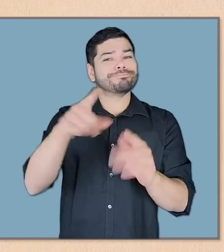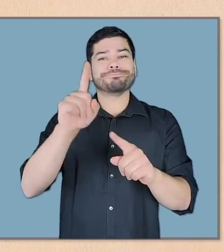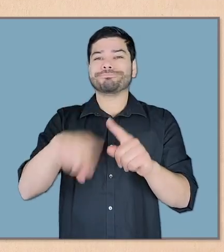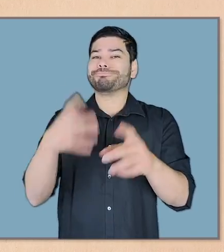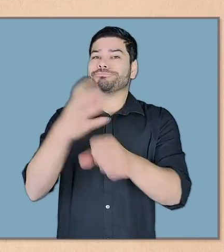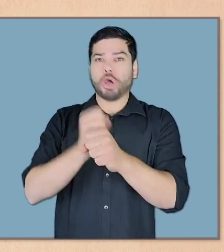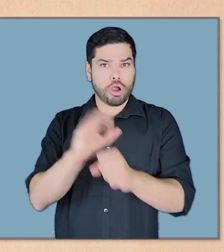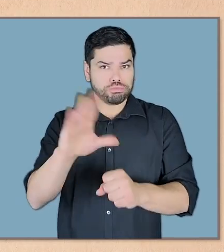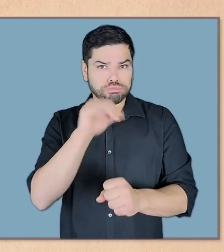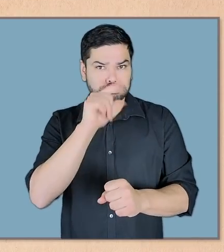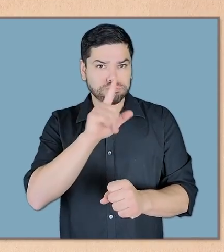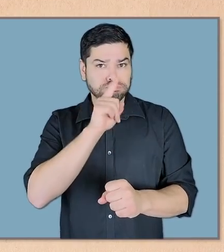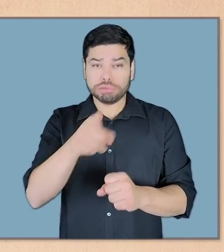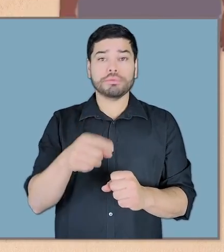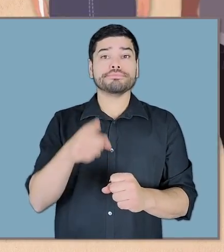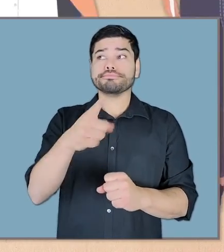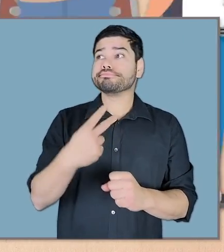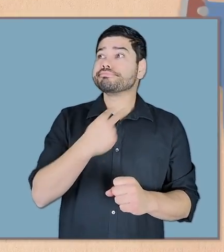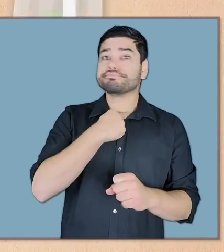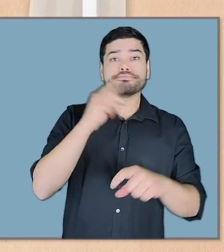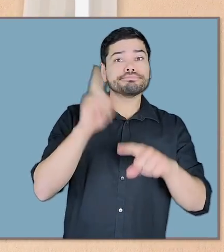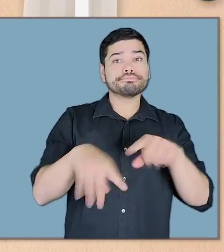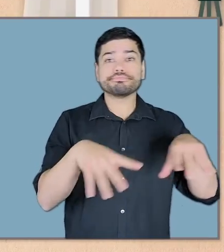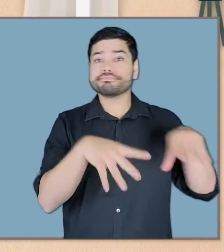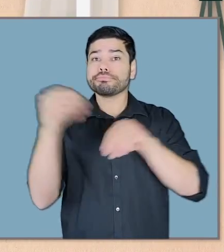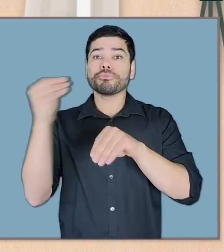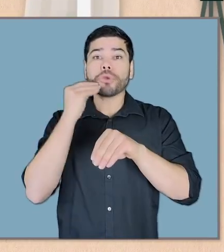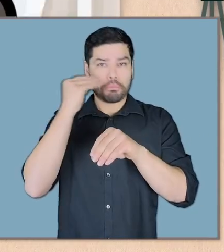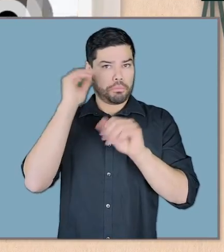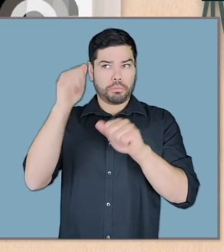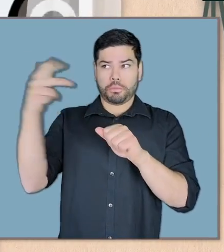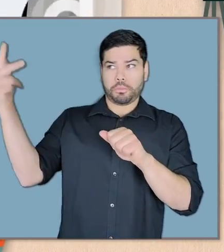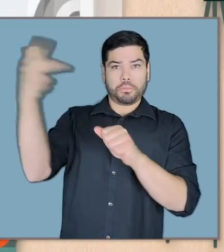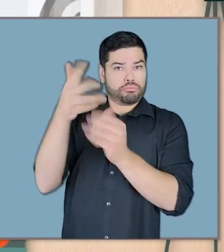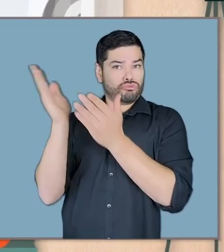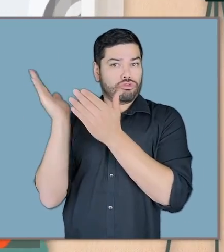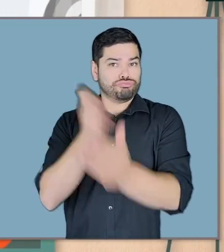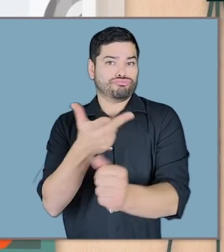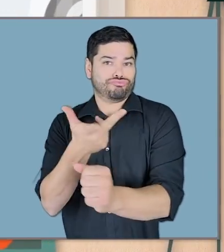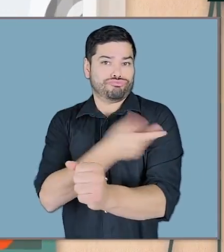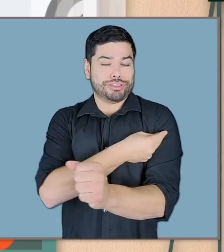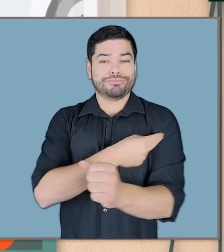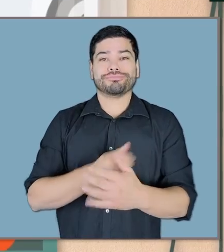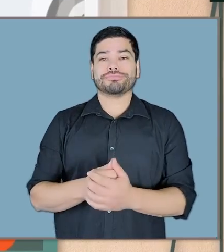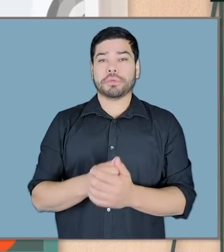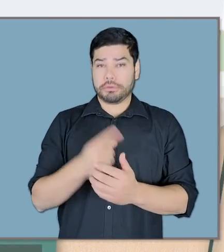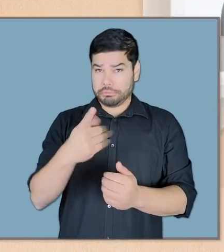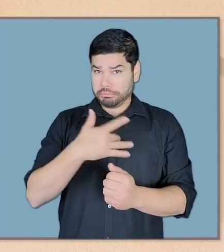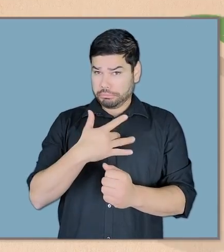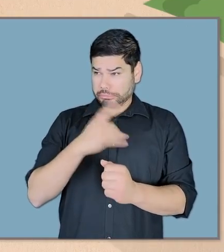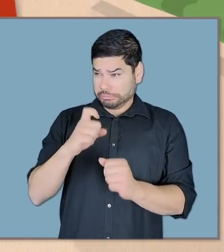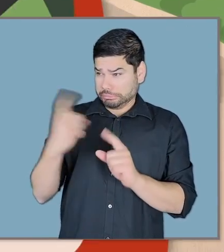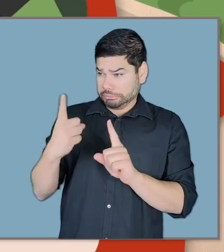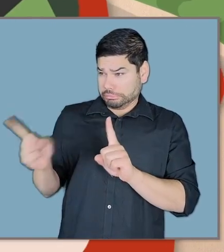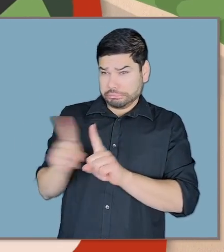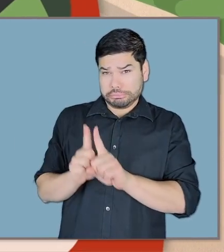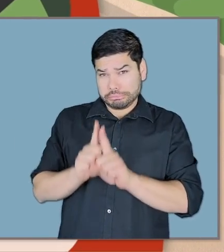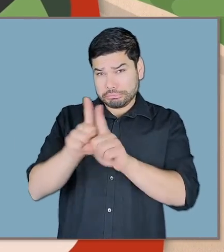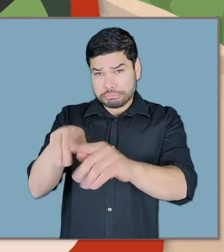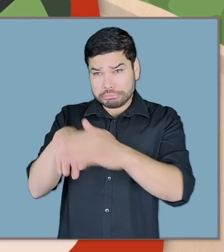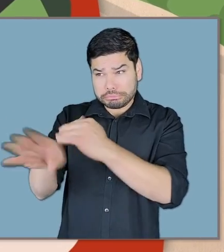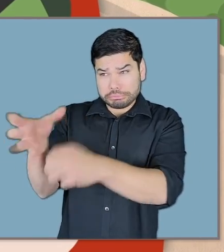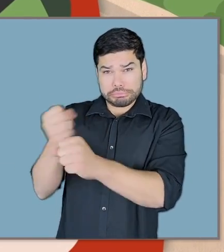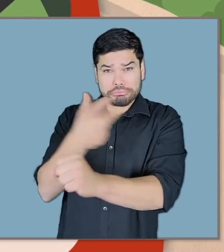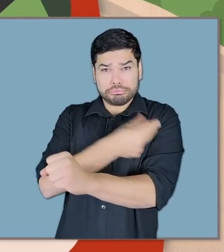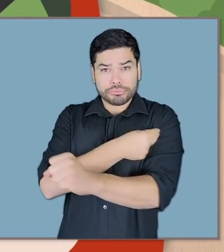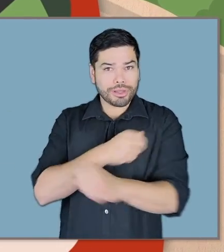disability or need extra help. Even if you can't leave your home, you can still get the vaccine. Even if you need someone to go